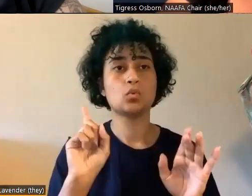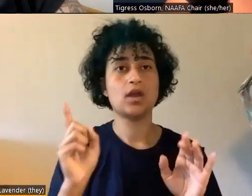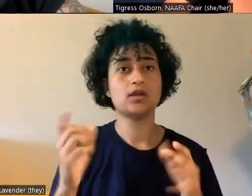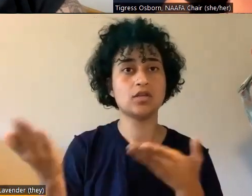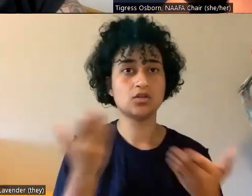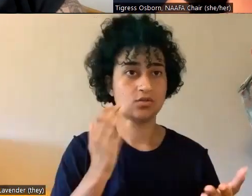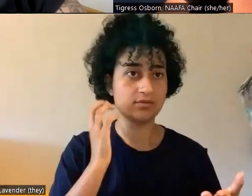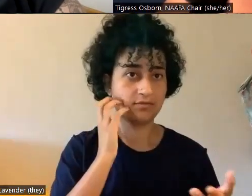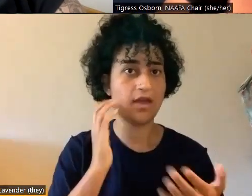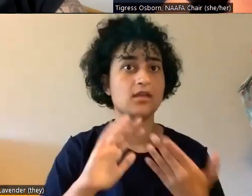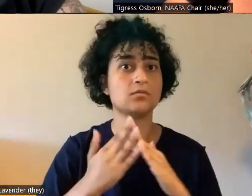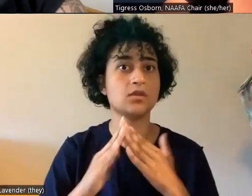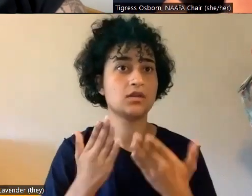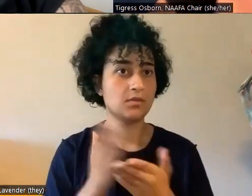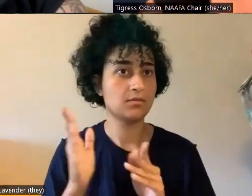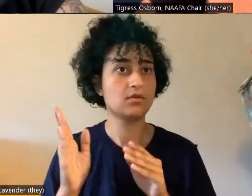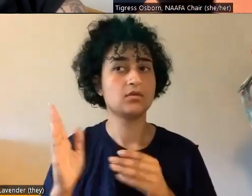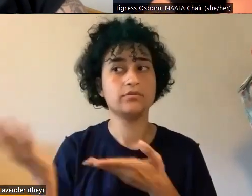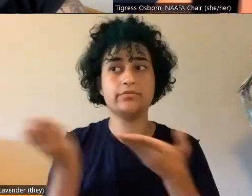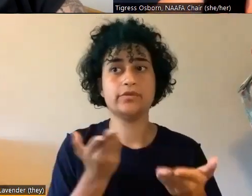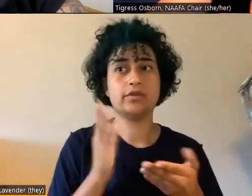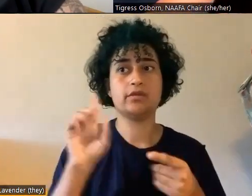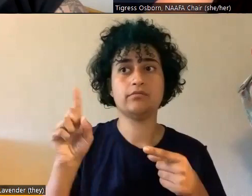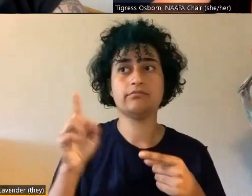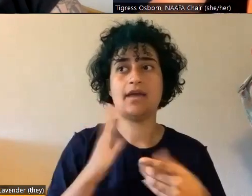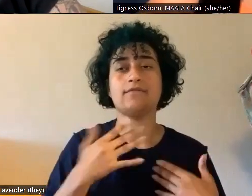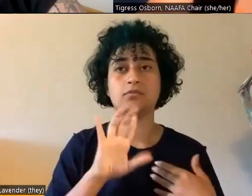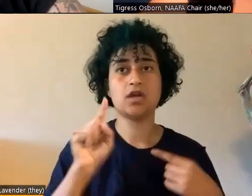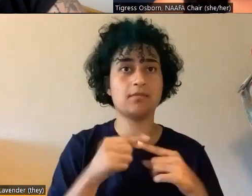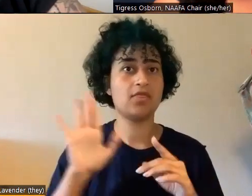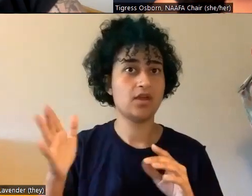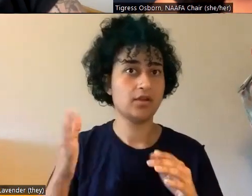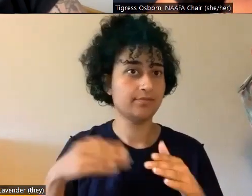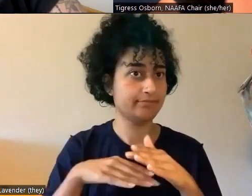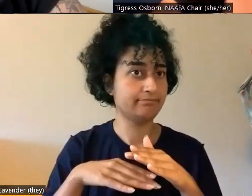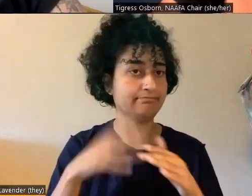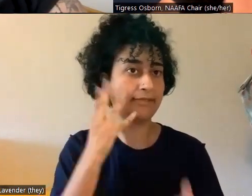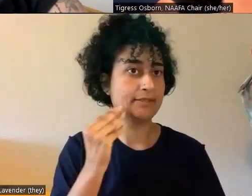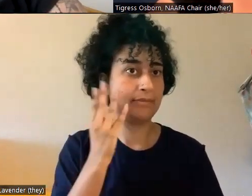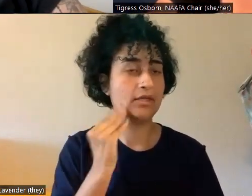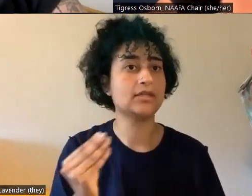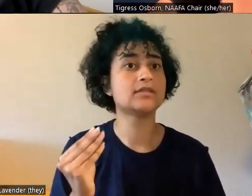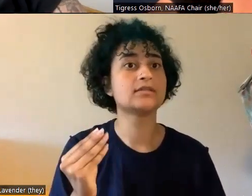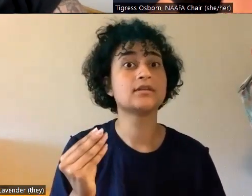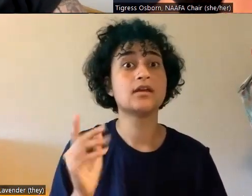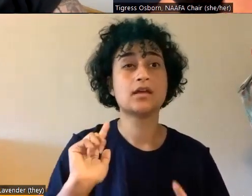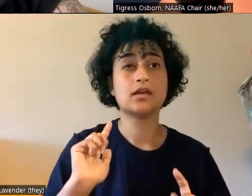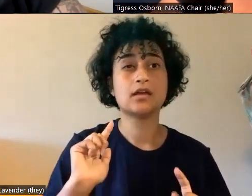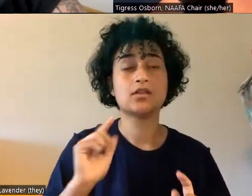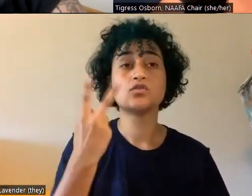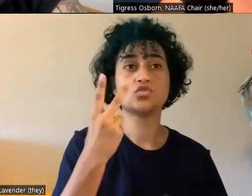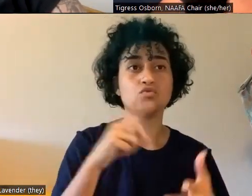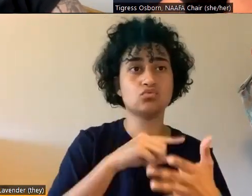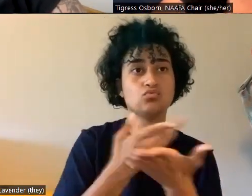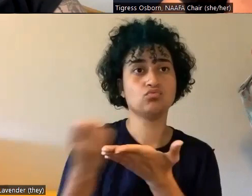um, share resources and talk about their experiences. So, um, thanks crystal bugon for all your hard work for fat community. Those are two resources. We'll